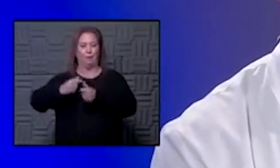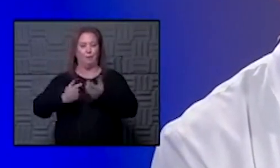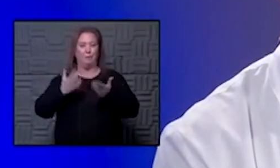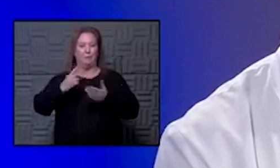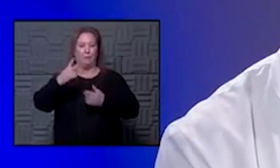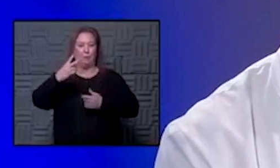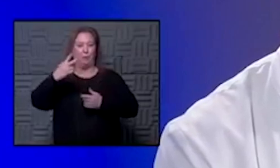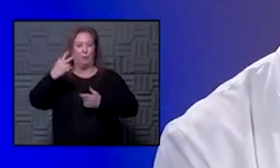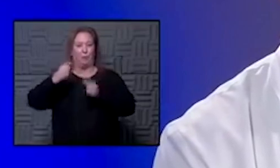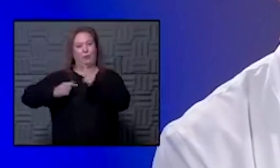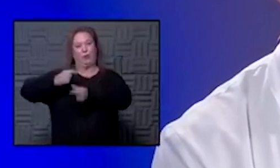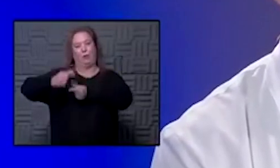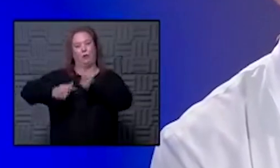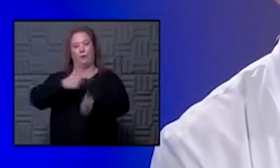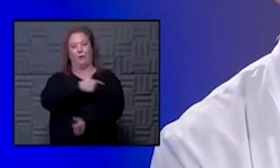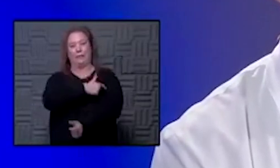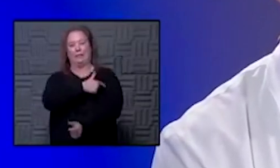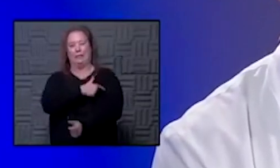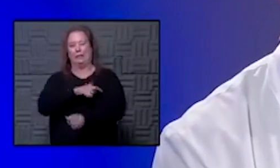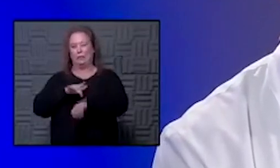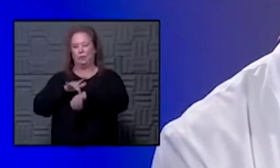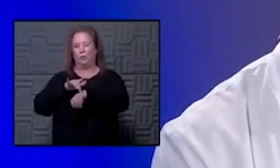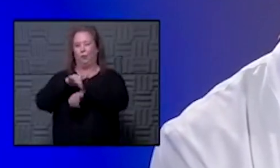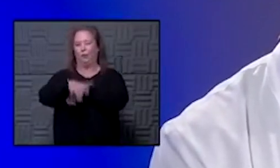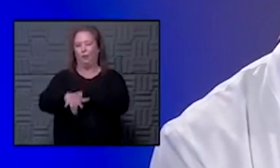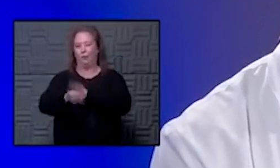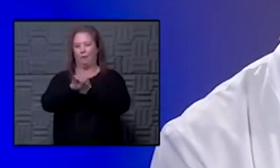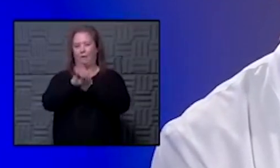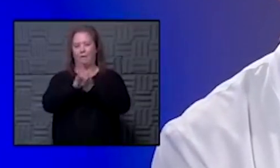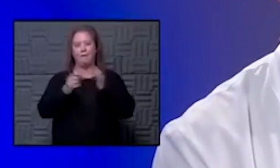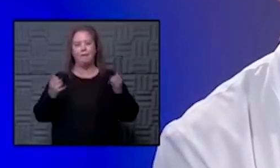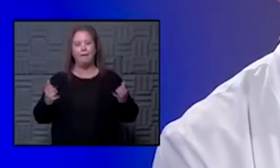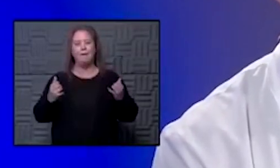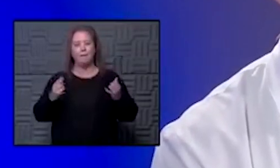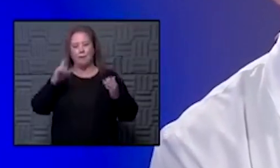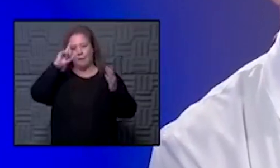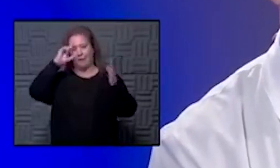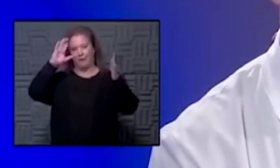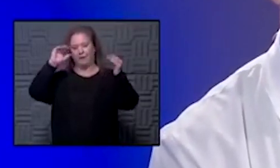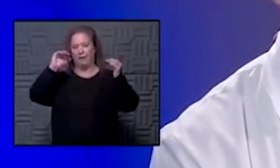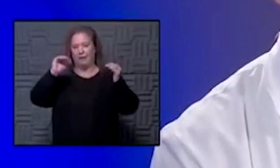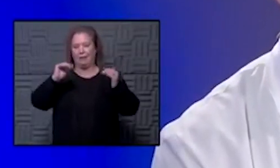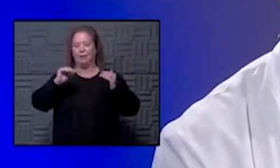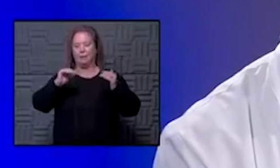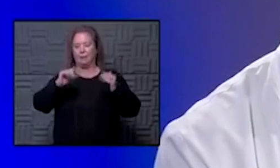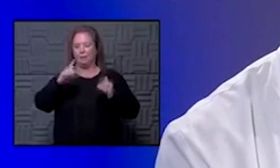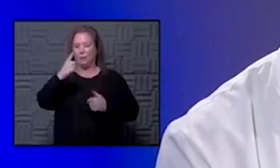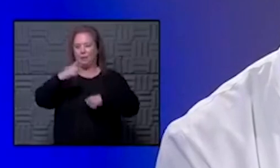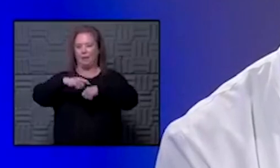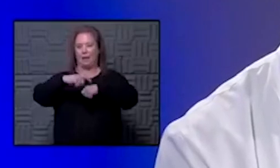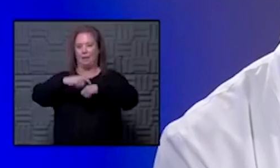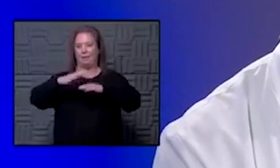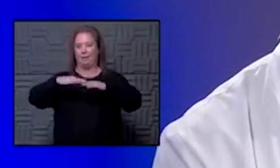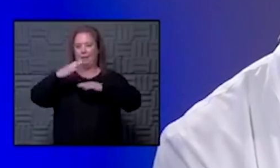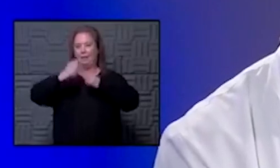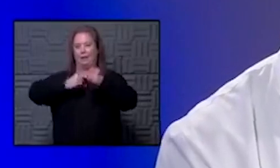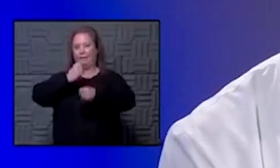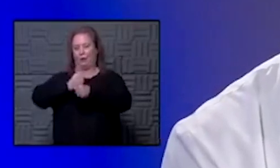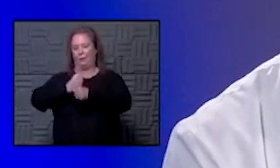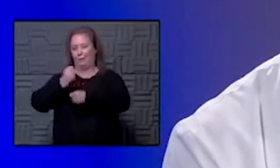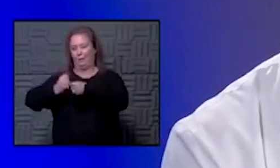three generations so i think it's too early to tell right now but i believe we do anticipate that at least um once yearly probably